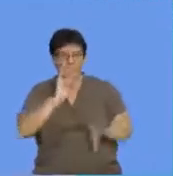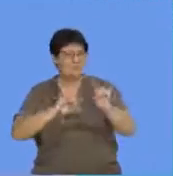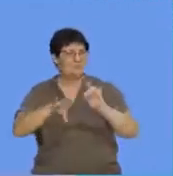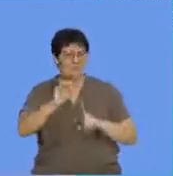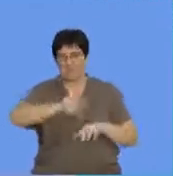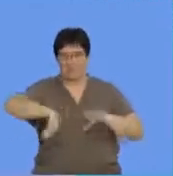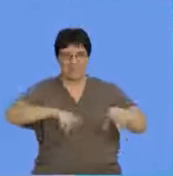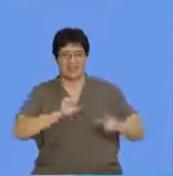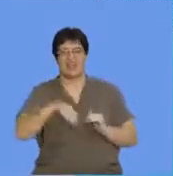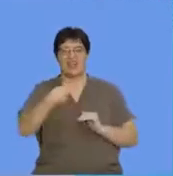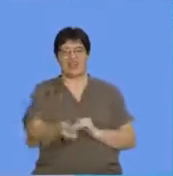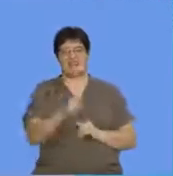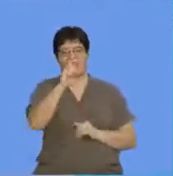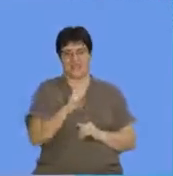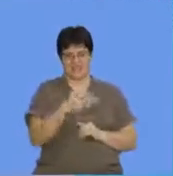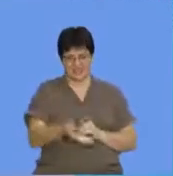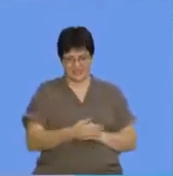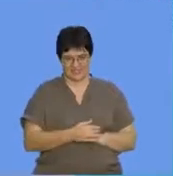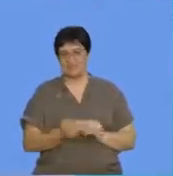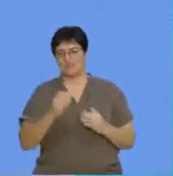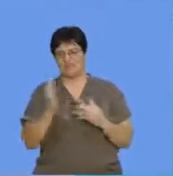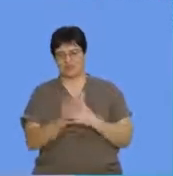substance X. Let's take a short breather for now.